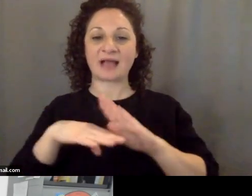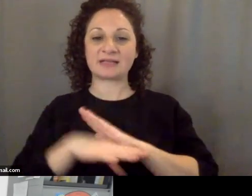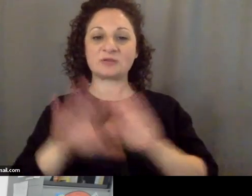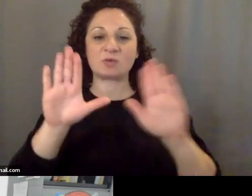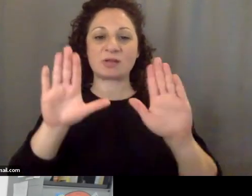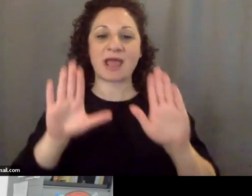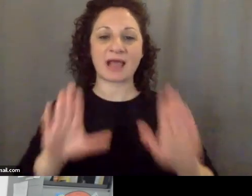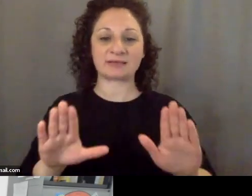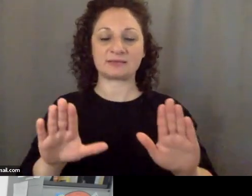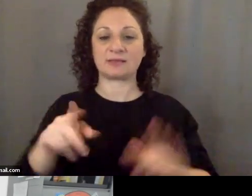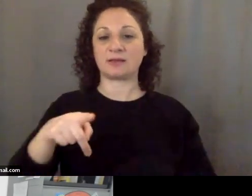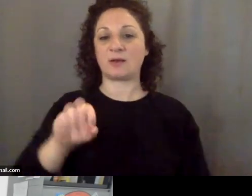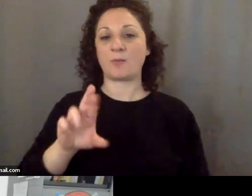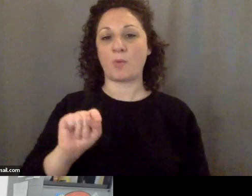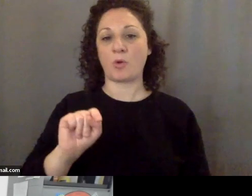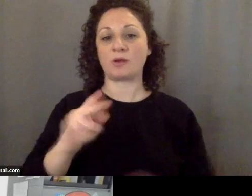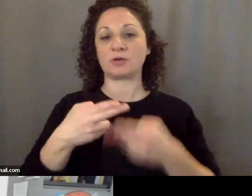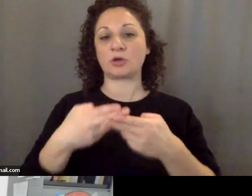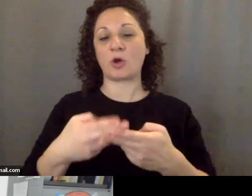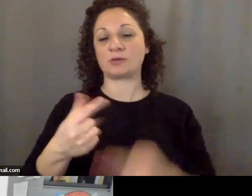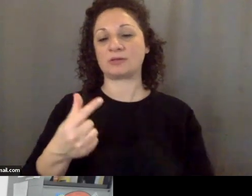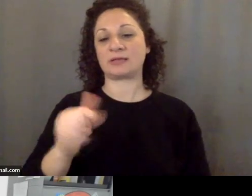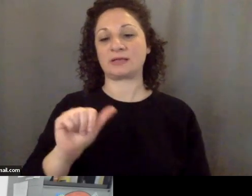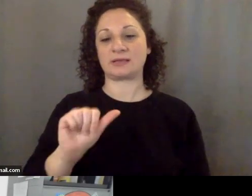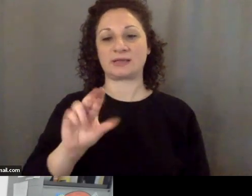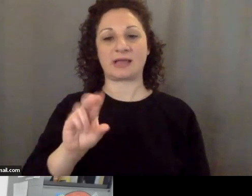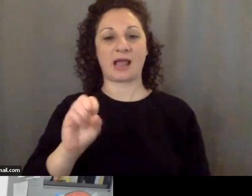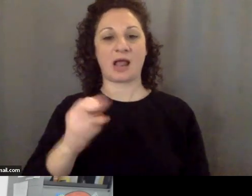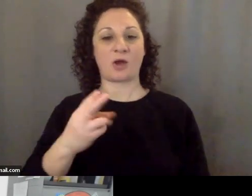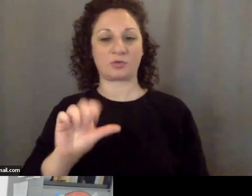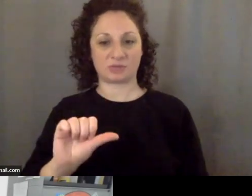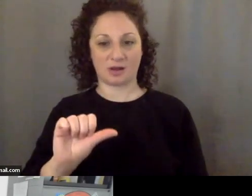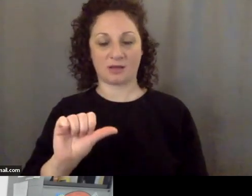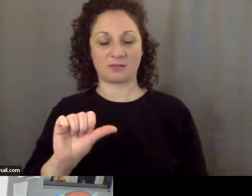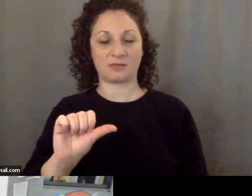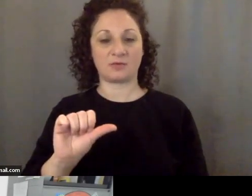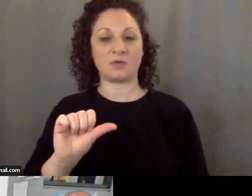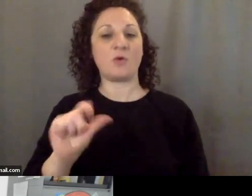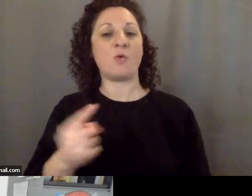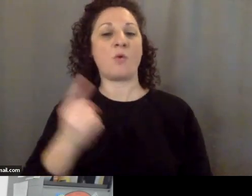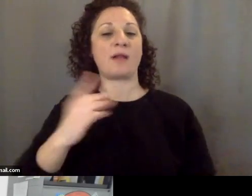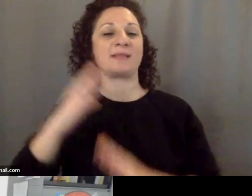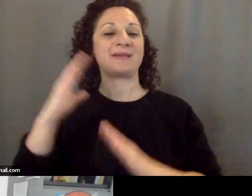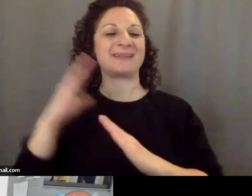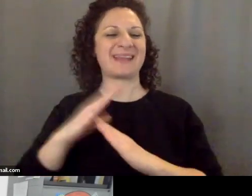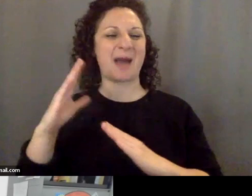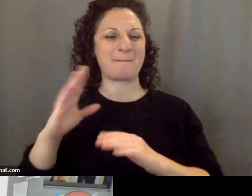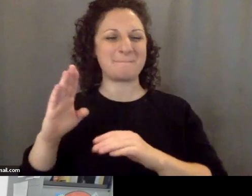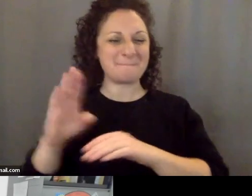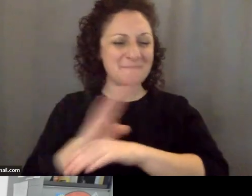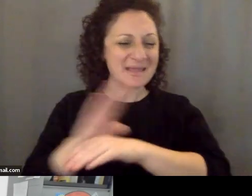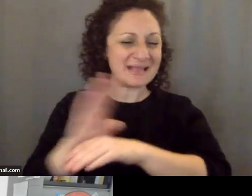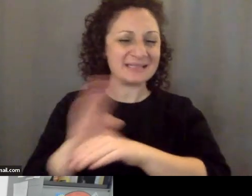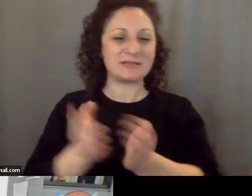port called Kaohsiung one of the top busiest ports in the world